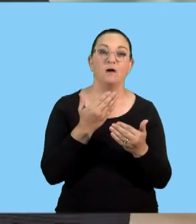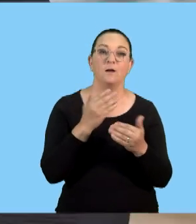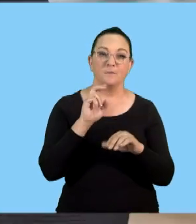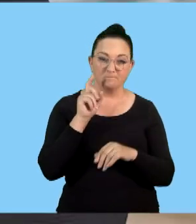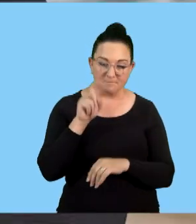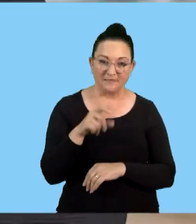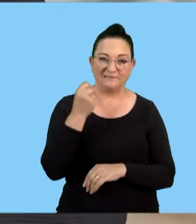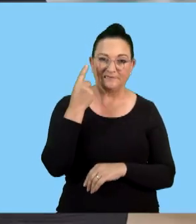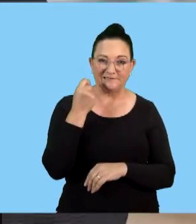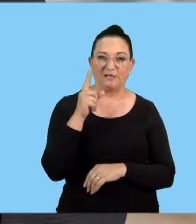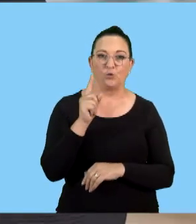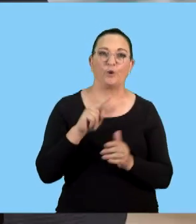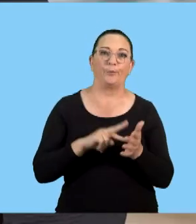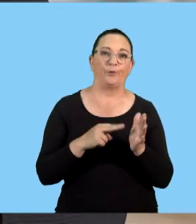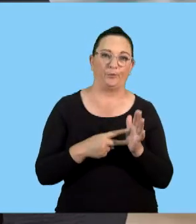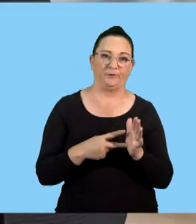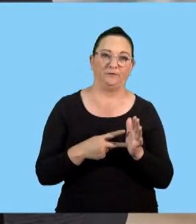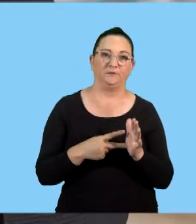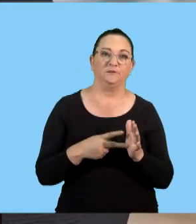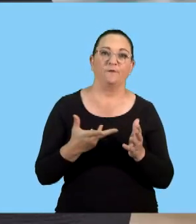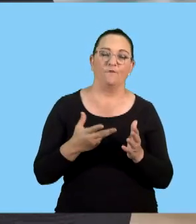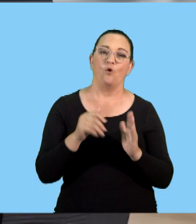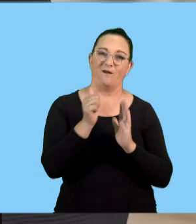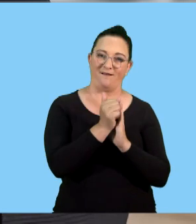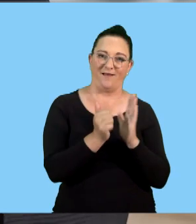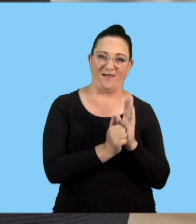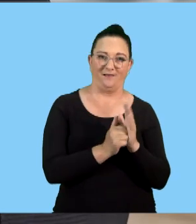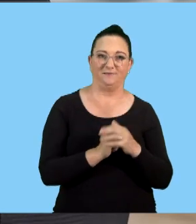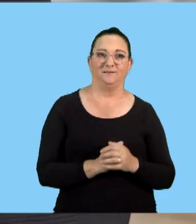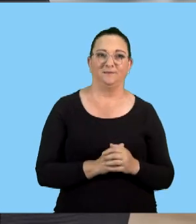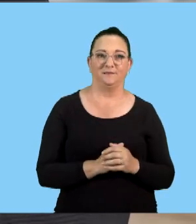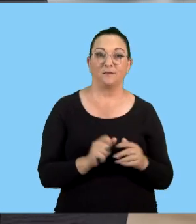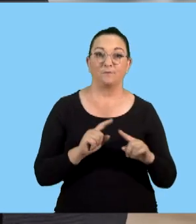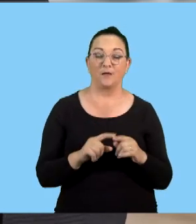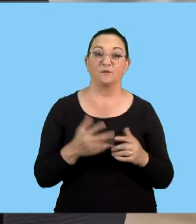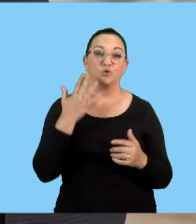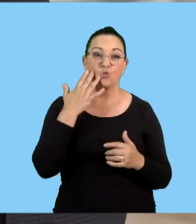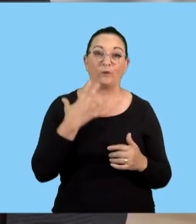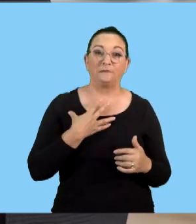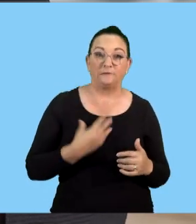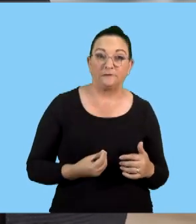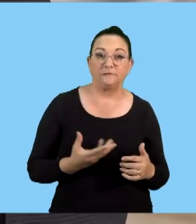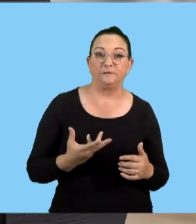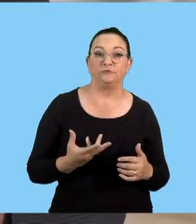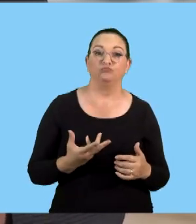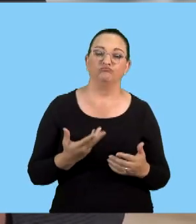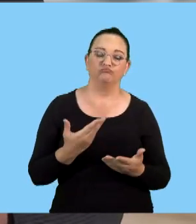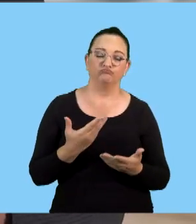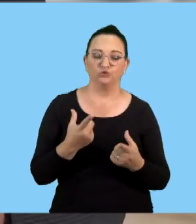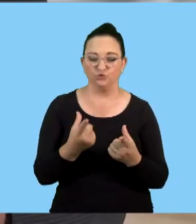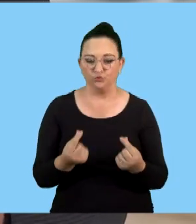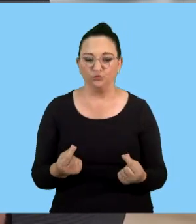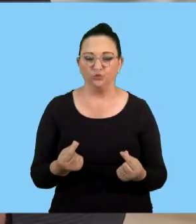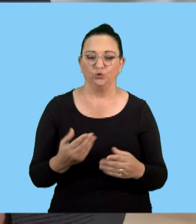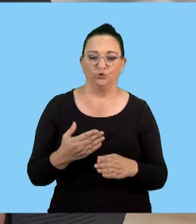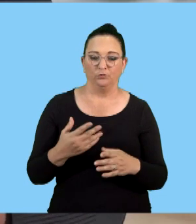COIDA, you understand the purpose of COIDA. So here, full protection for employees who are injured in the cost of performing